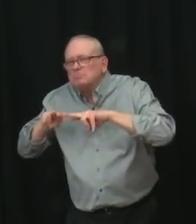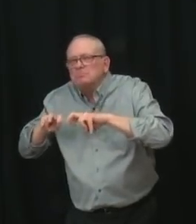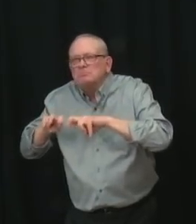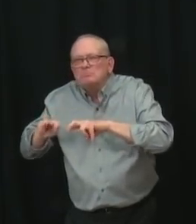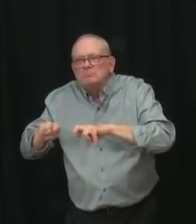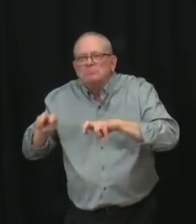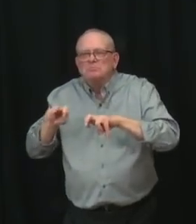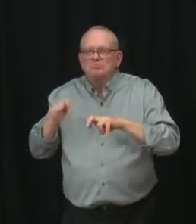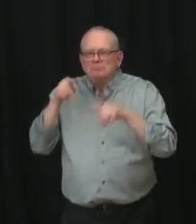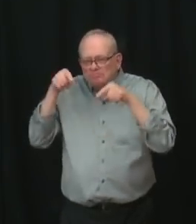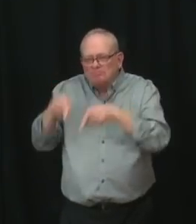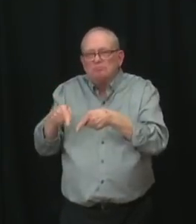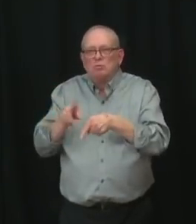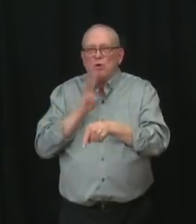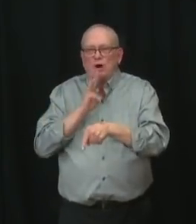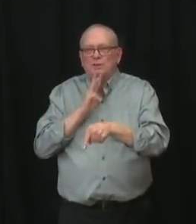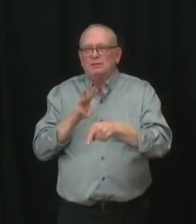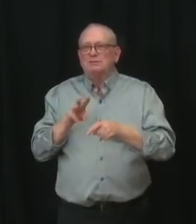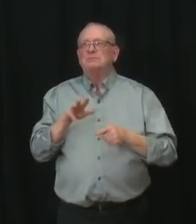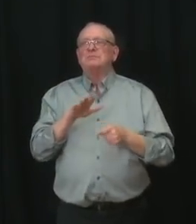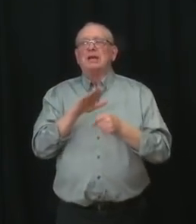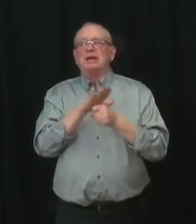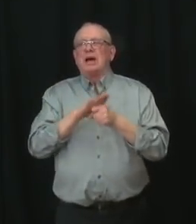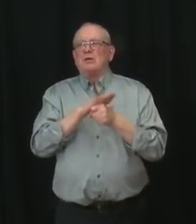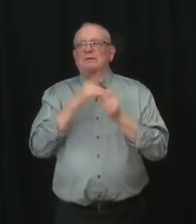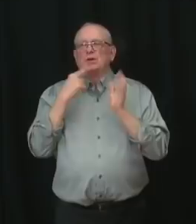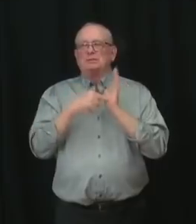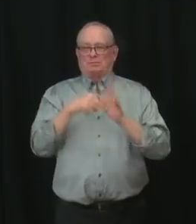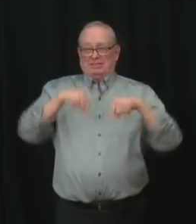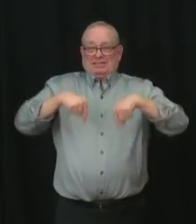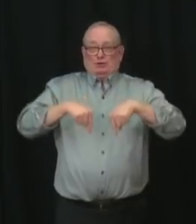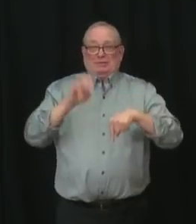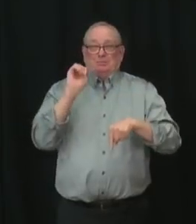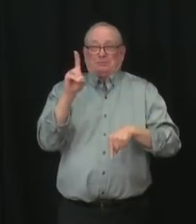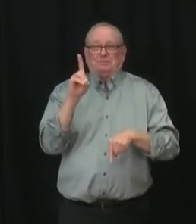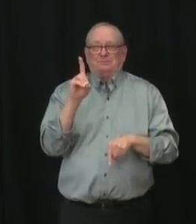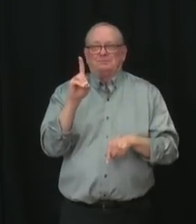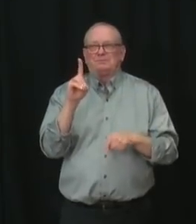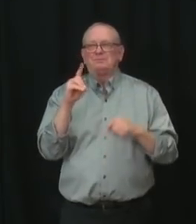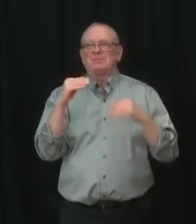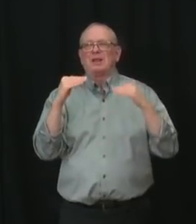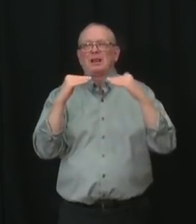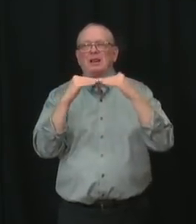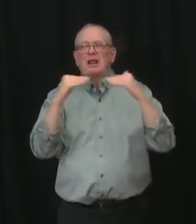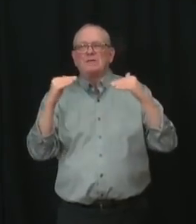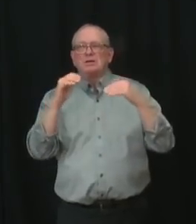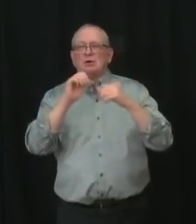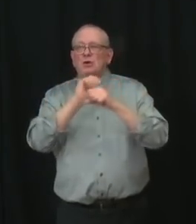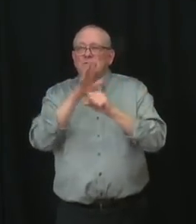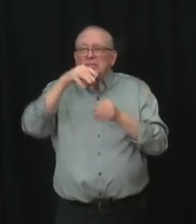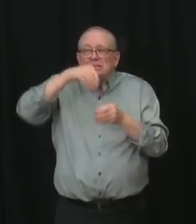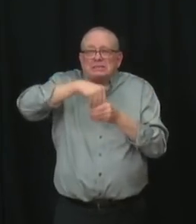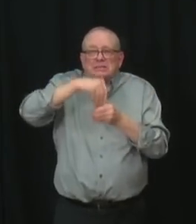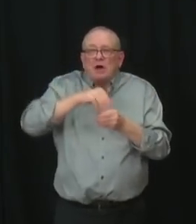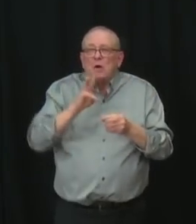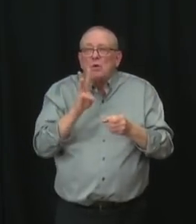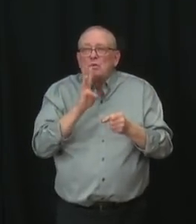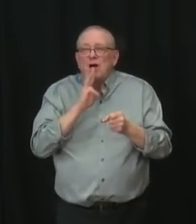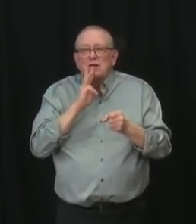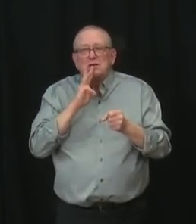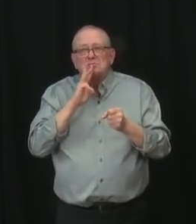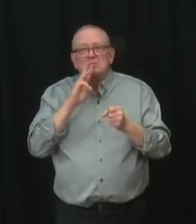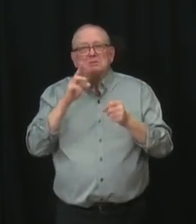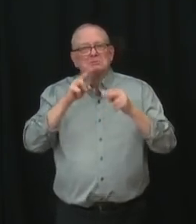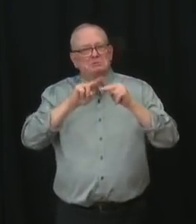wastewater there have been dropping for nearly two weeks. Taken together, these are early positive signs